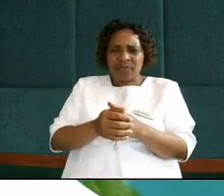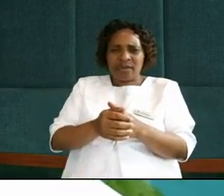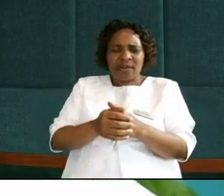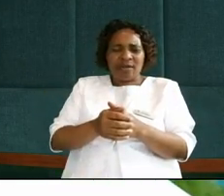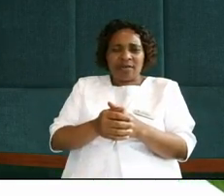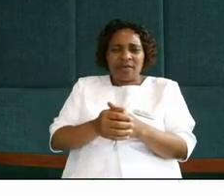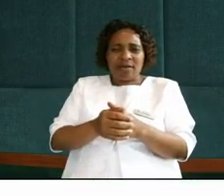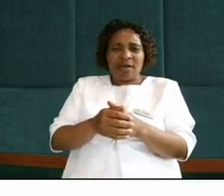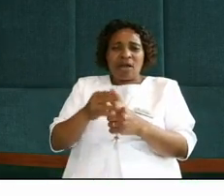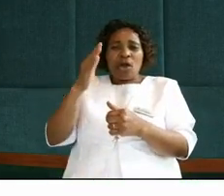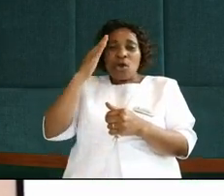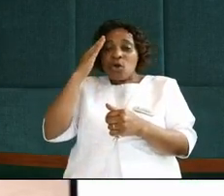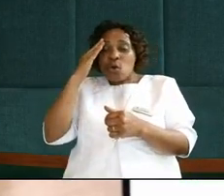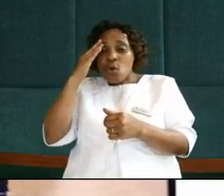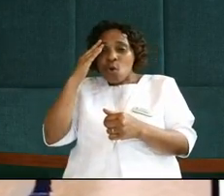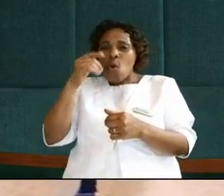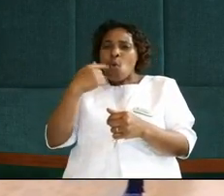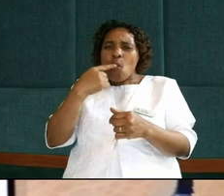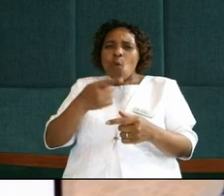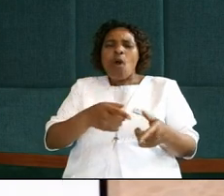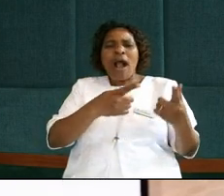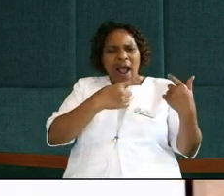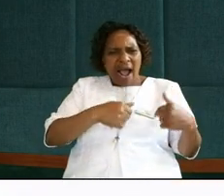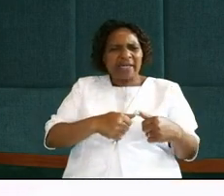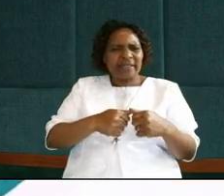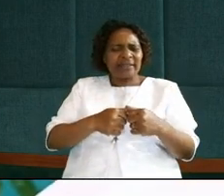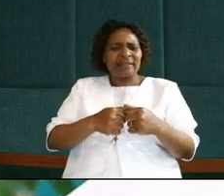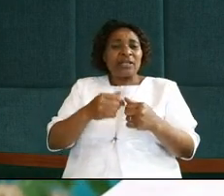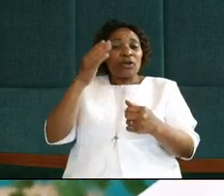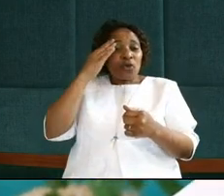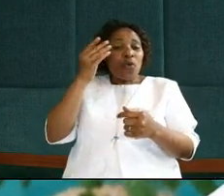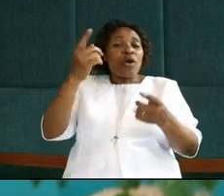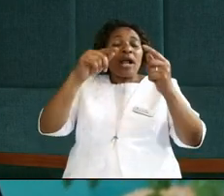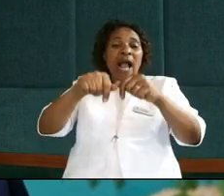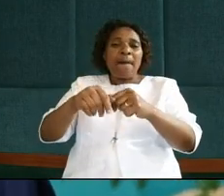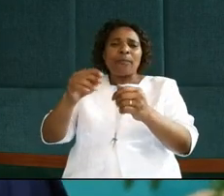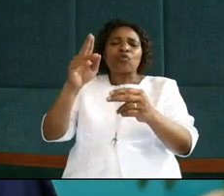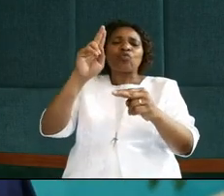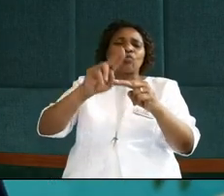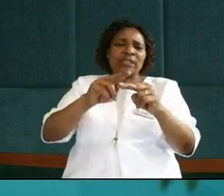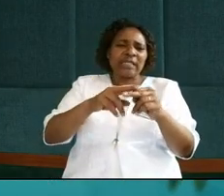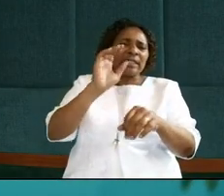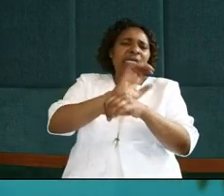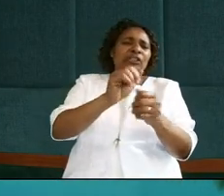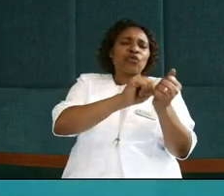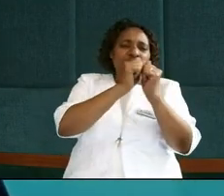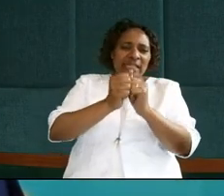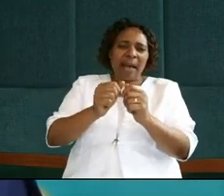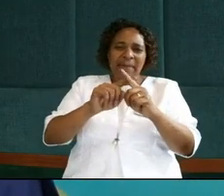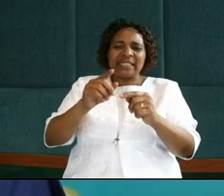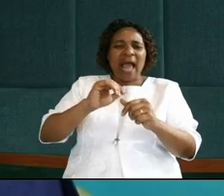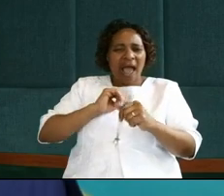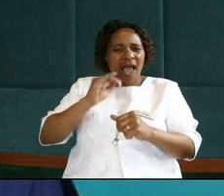who in deep of your heart you say, even though we come to this church together, I know this one